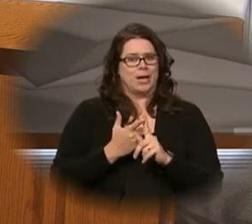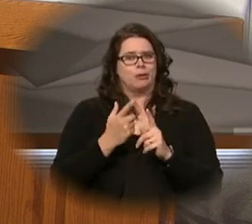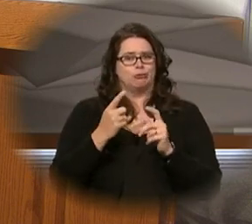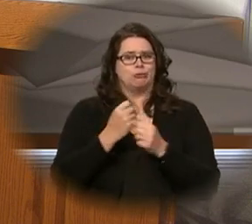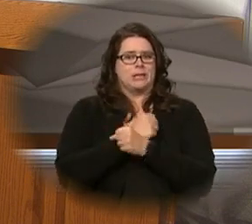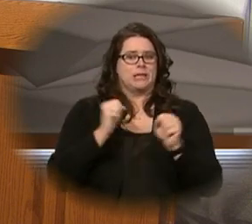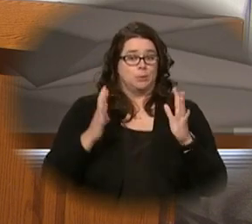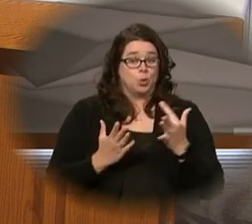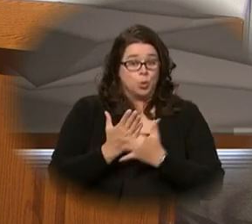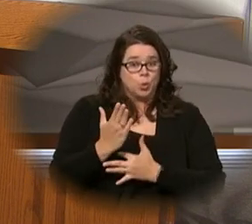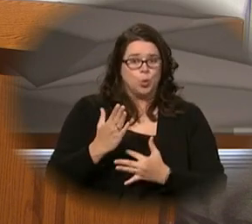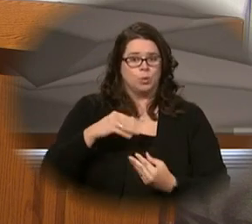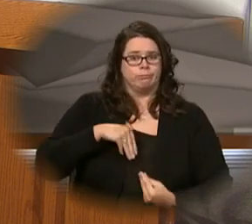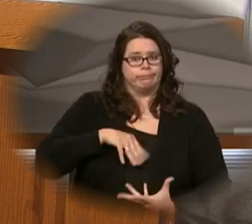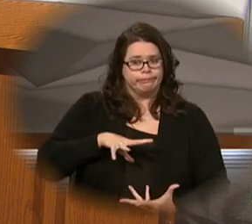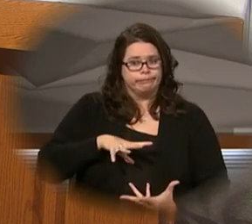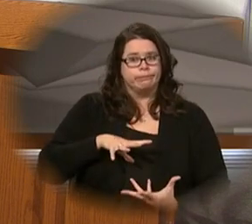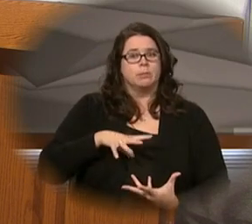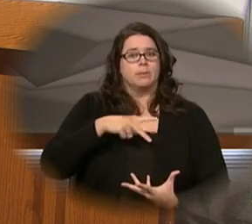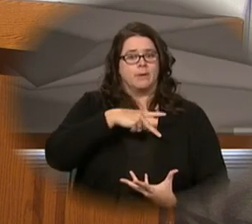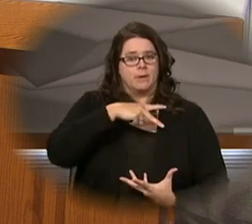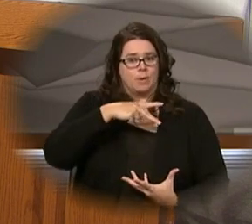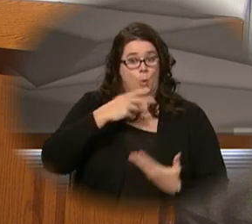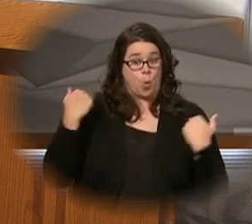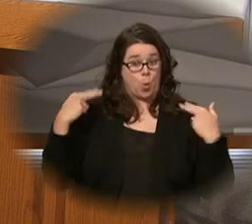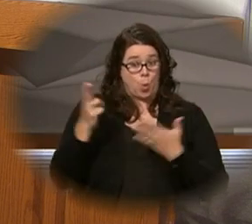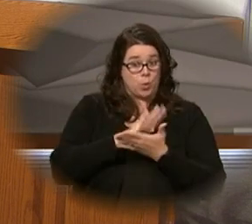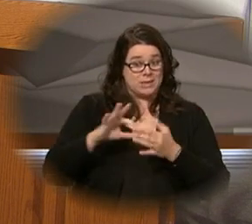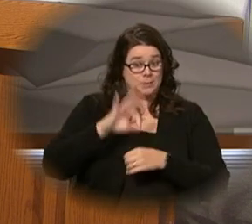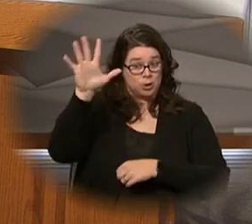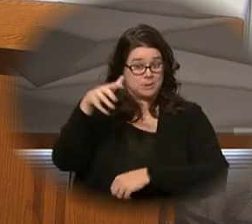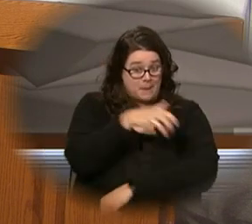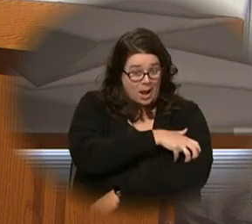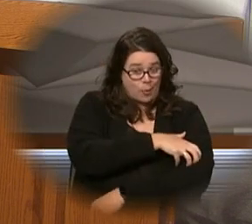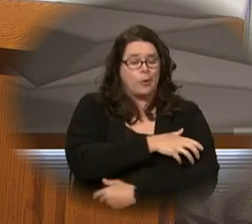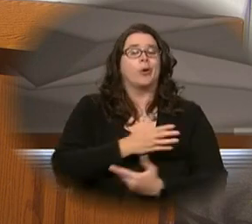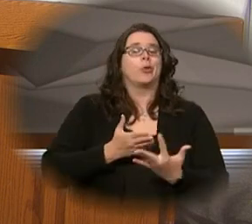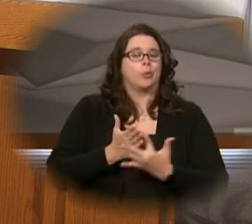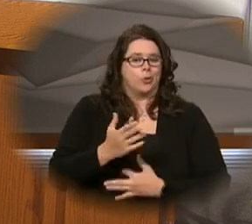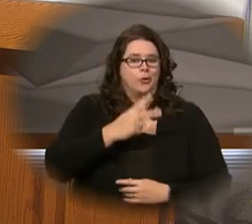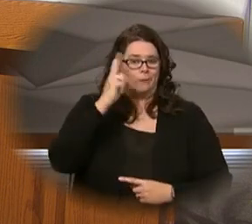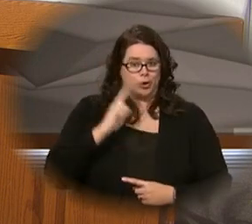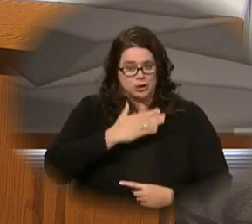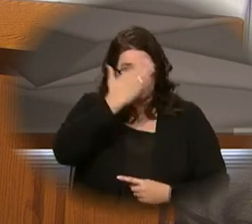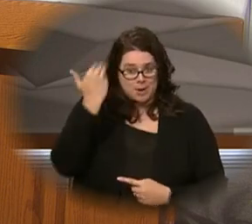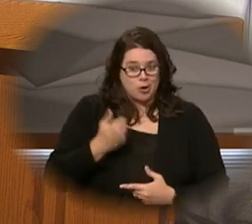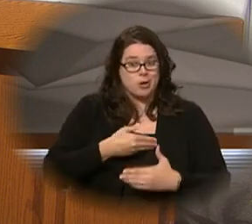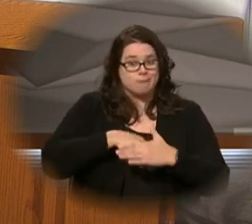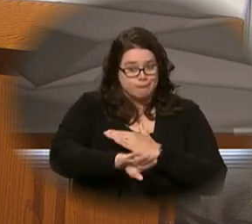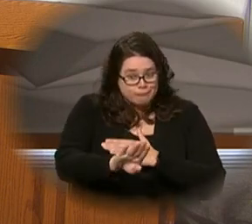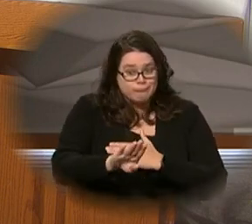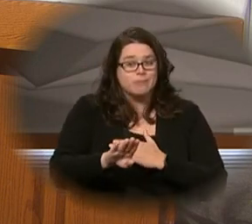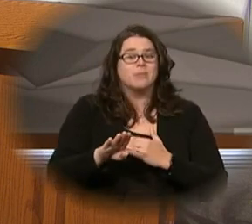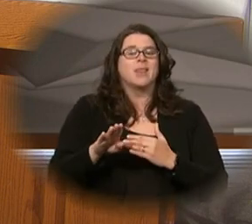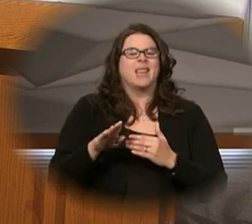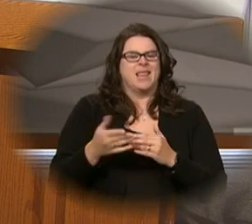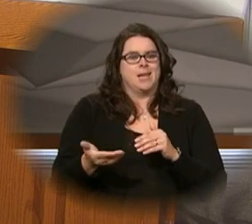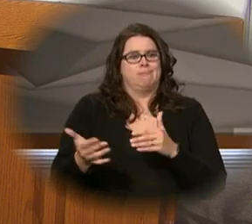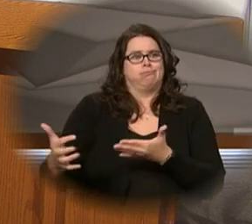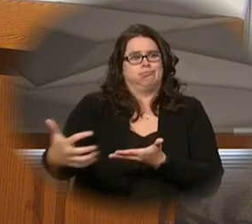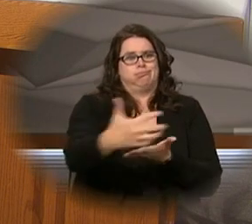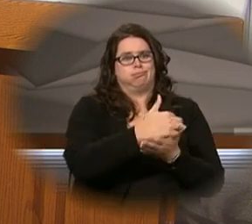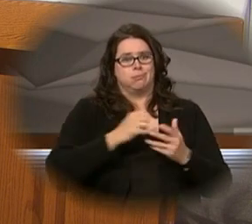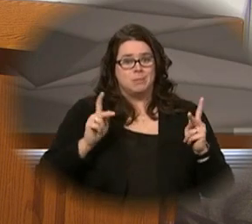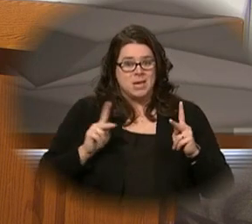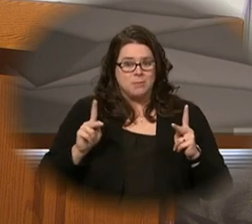incarnate by the Holy Spirit and born of the Virgin. Fulfilling your will and gaining for you a holy people, he stretched out his